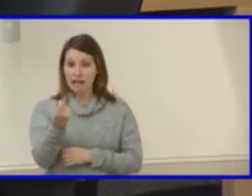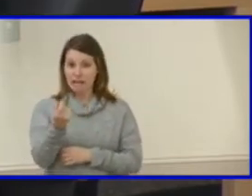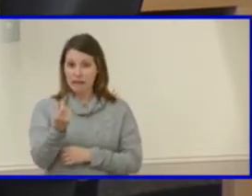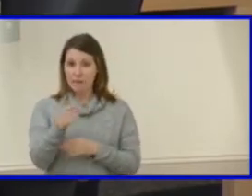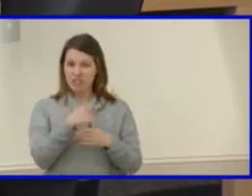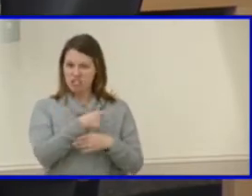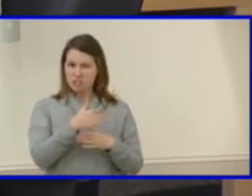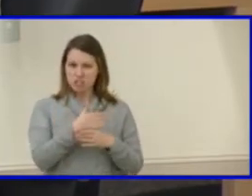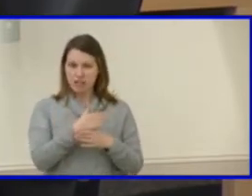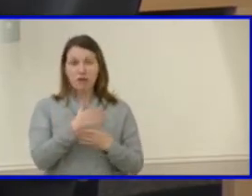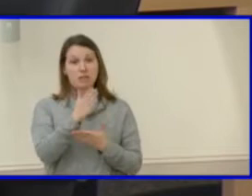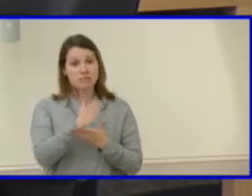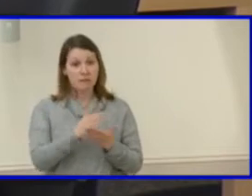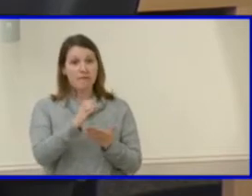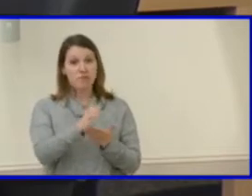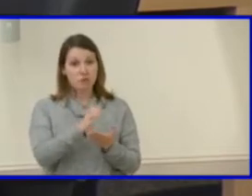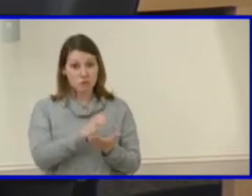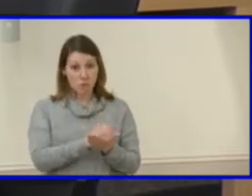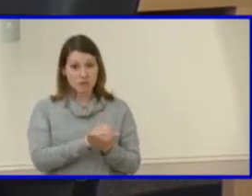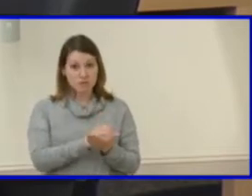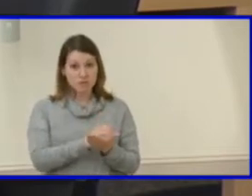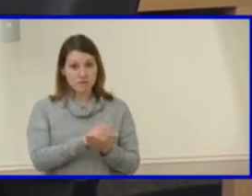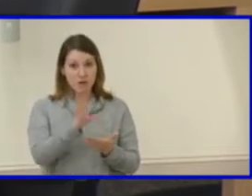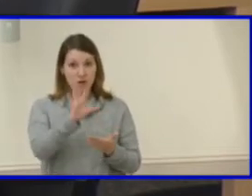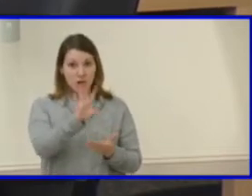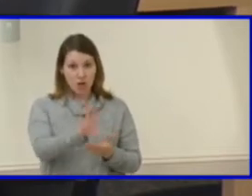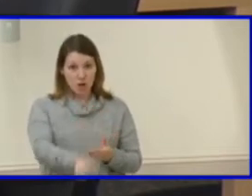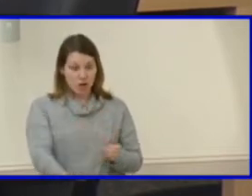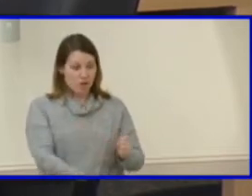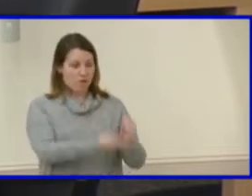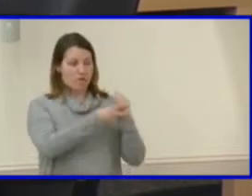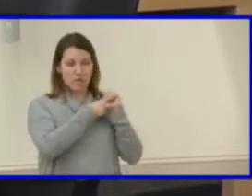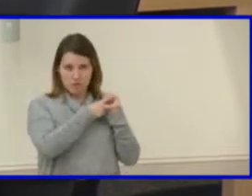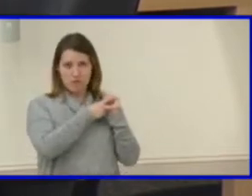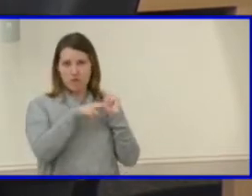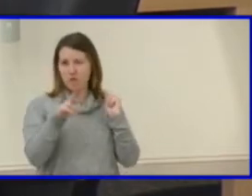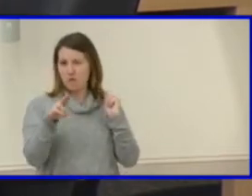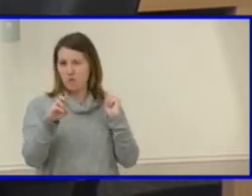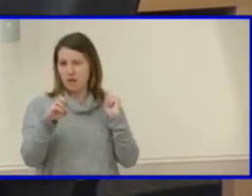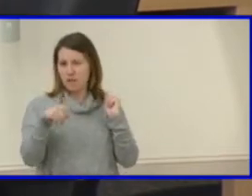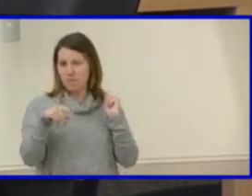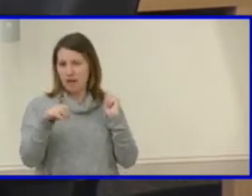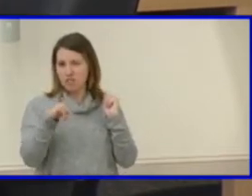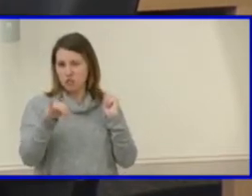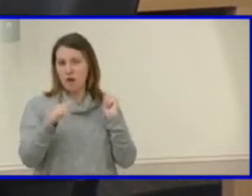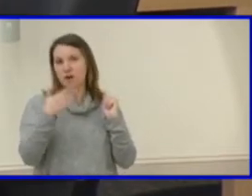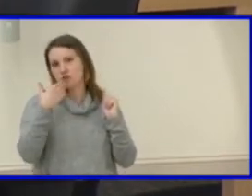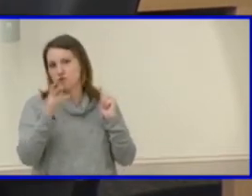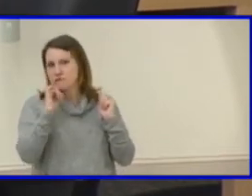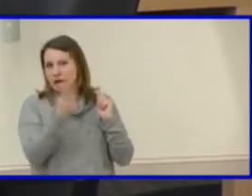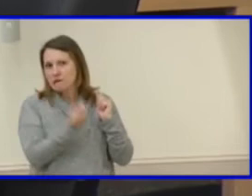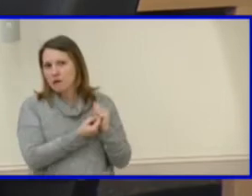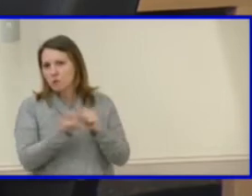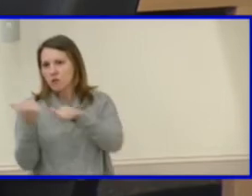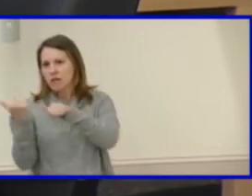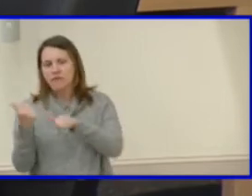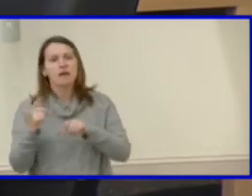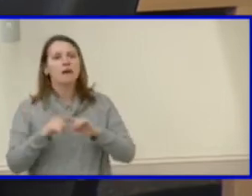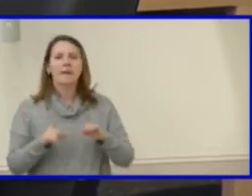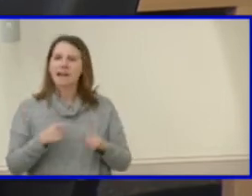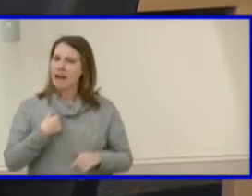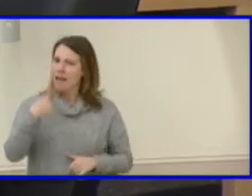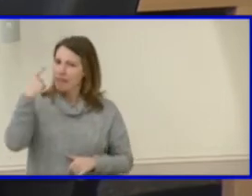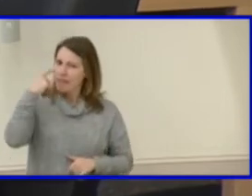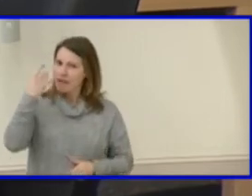courses that are taken away, we're putting them in a repository, which is phenomenal and great. We're not getting rid of them. But I also think that we may